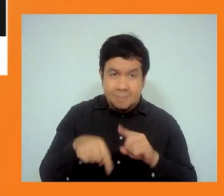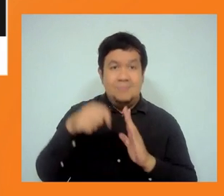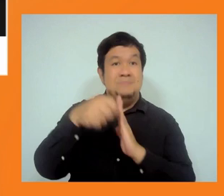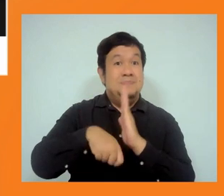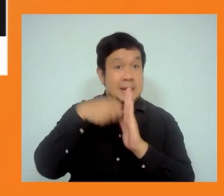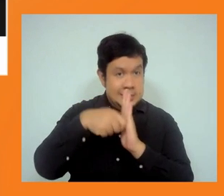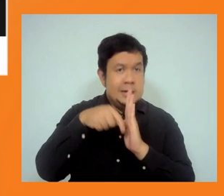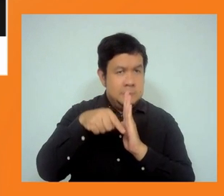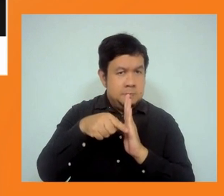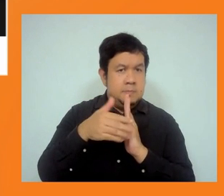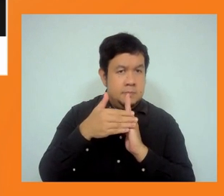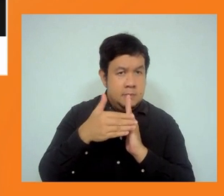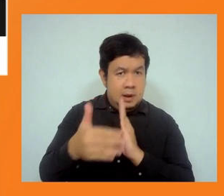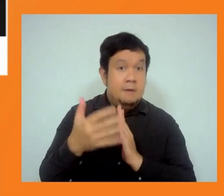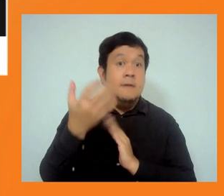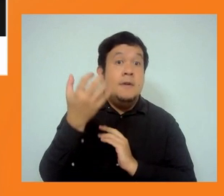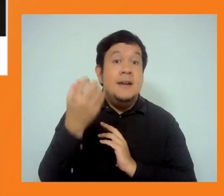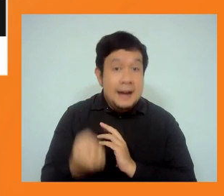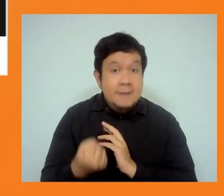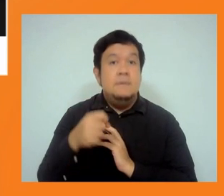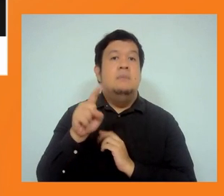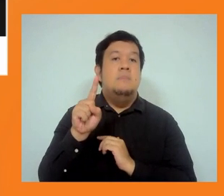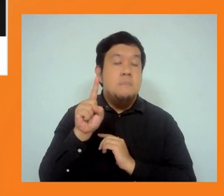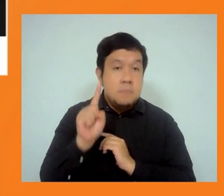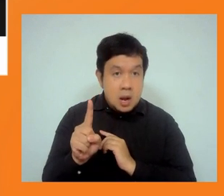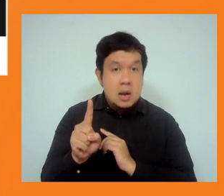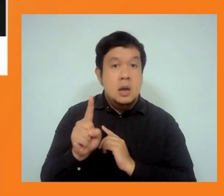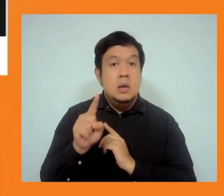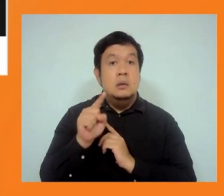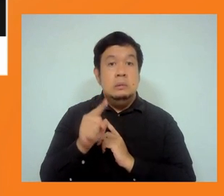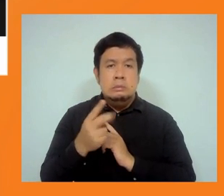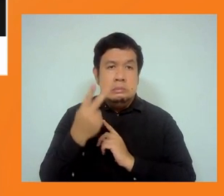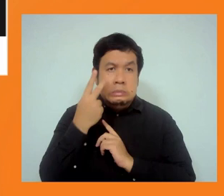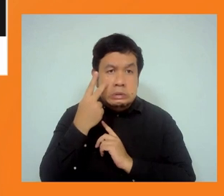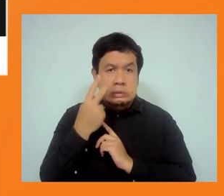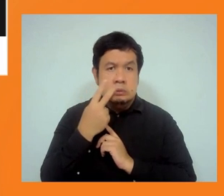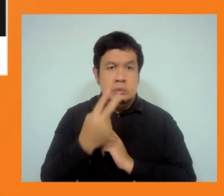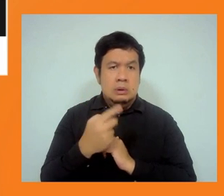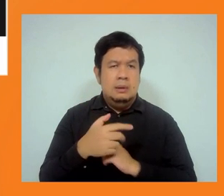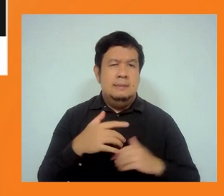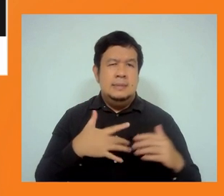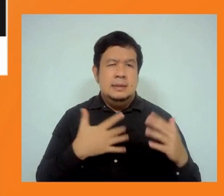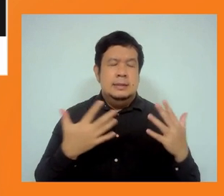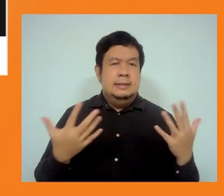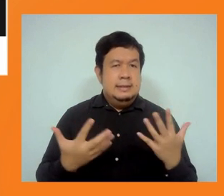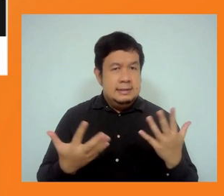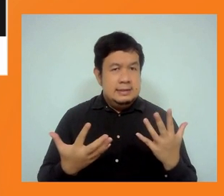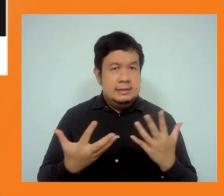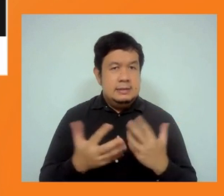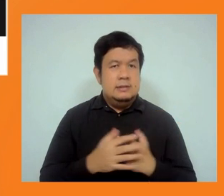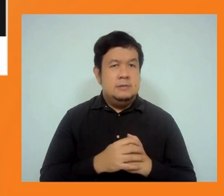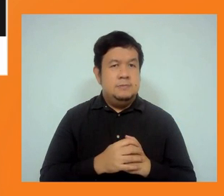this be seen as punitive? I think we should have a different